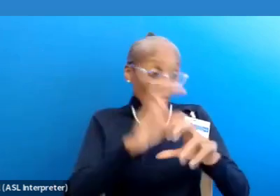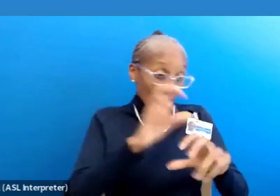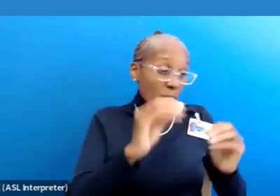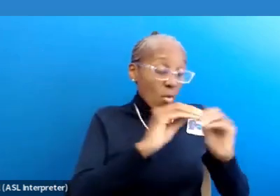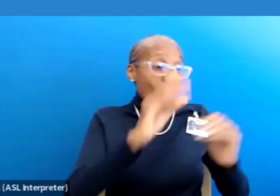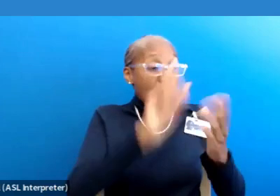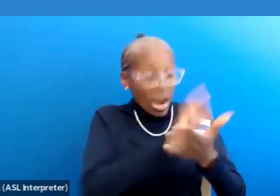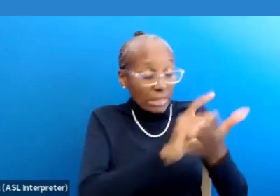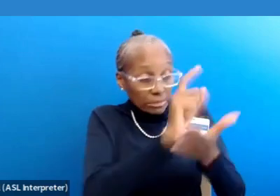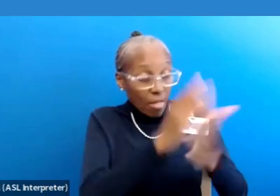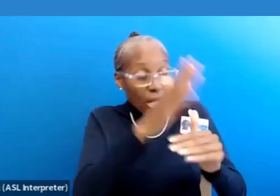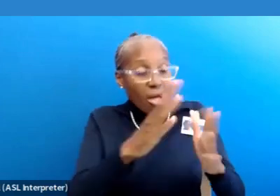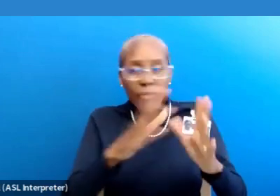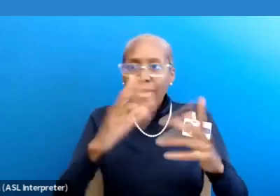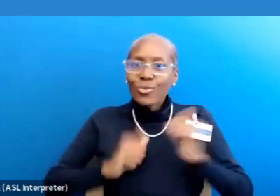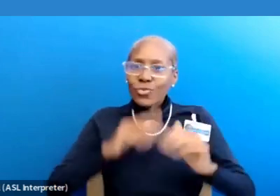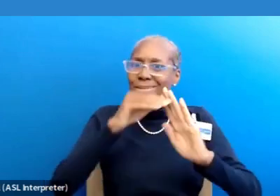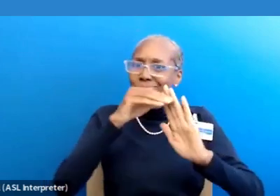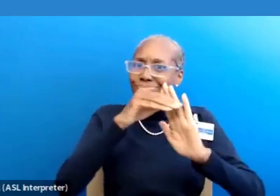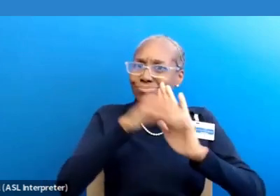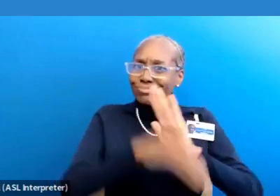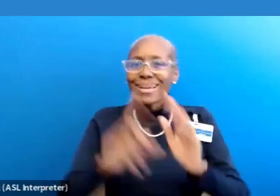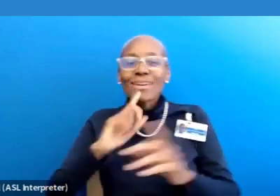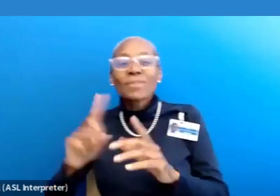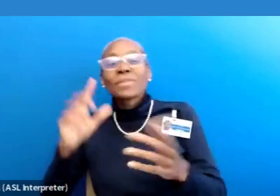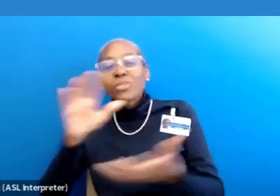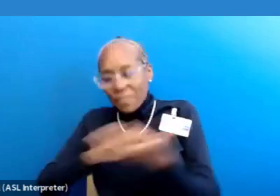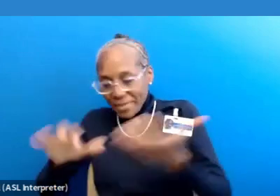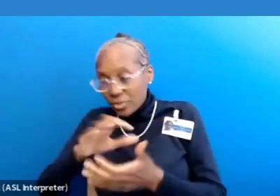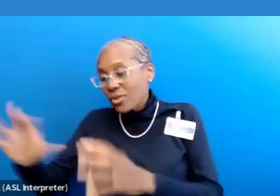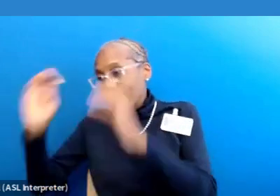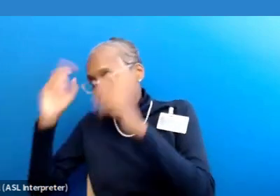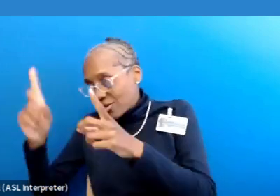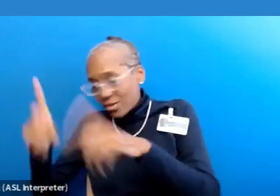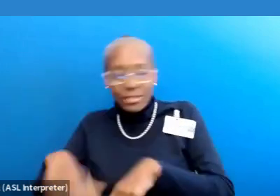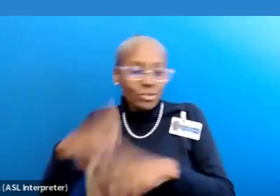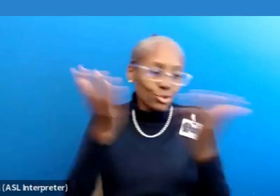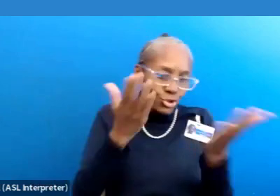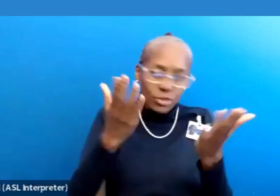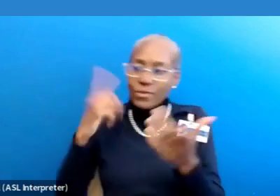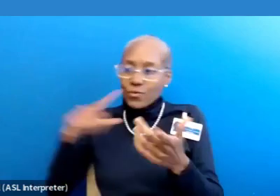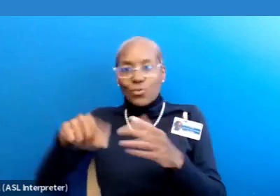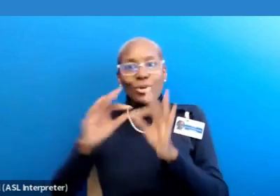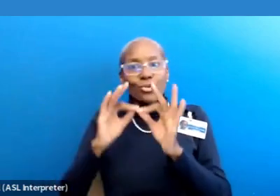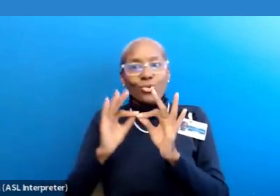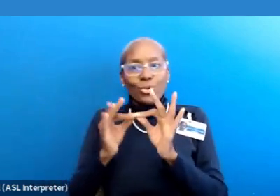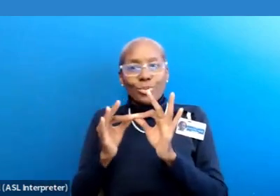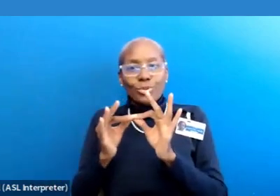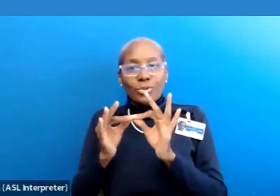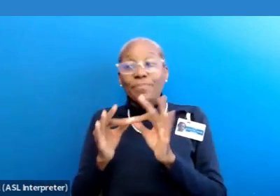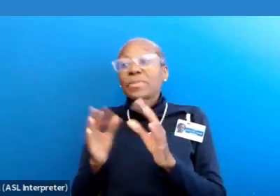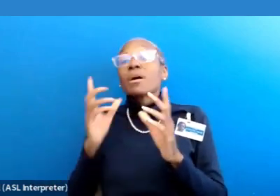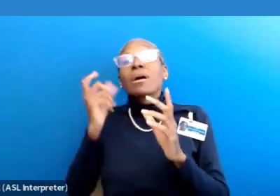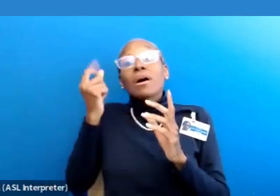In real life, interpreter development involves a mixture of education and service. But suppose an interpreter